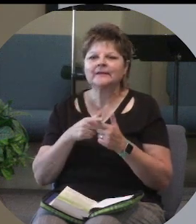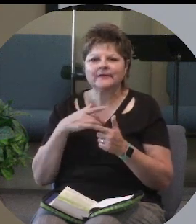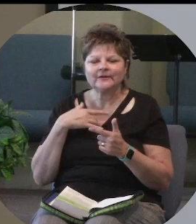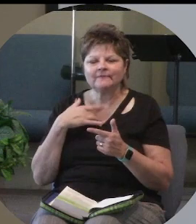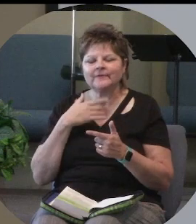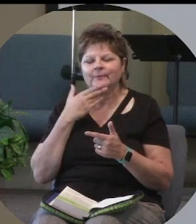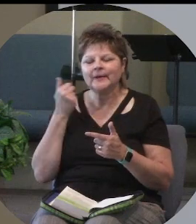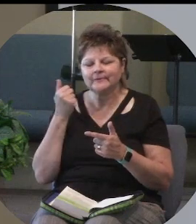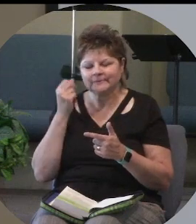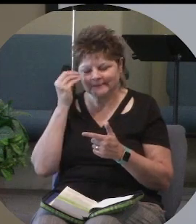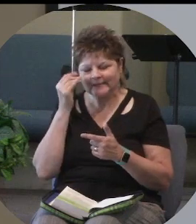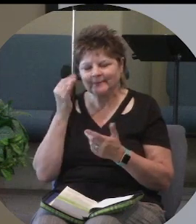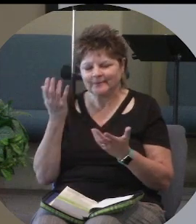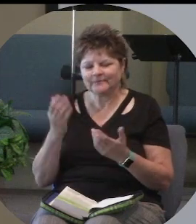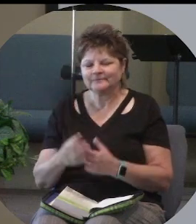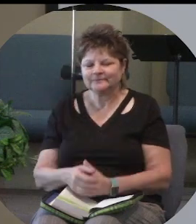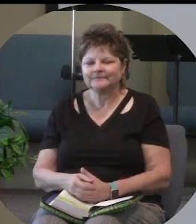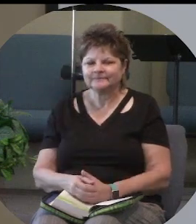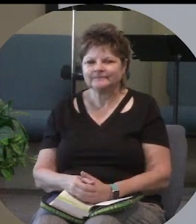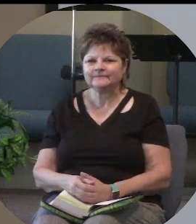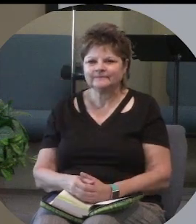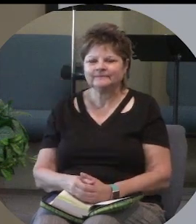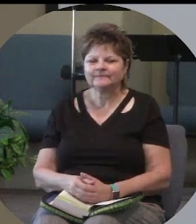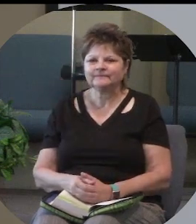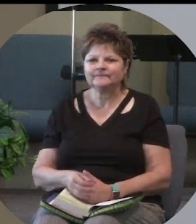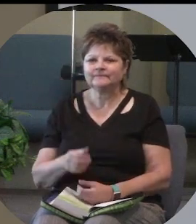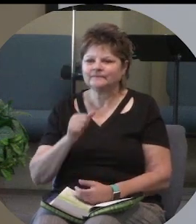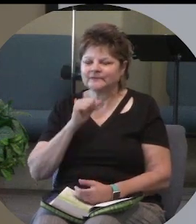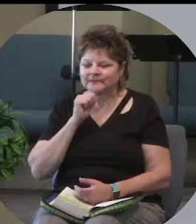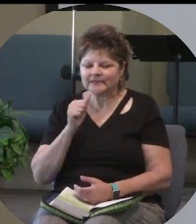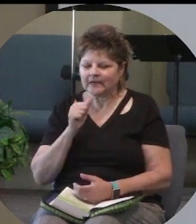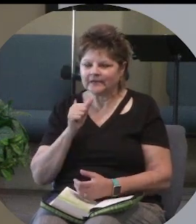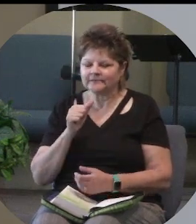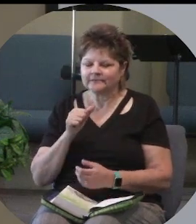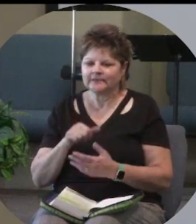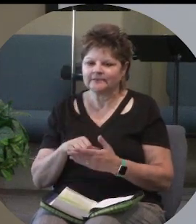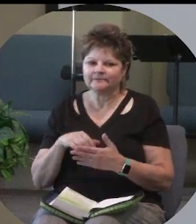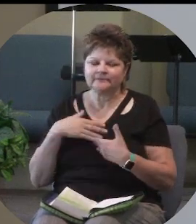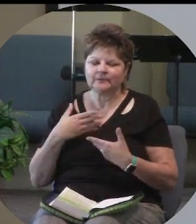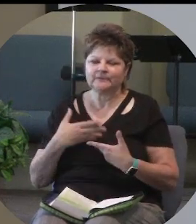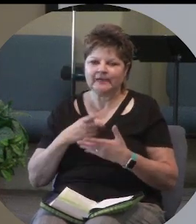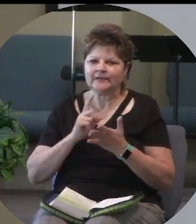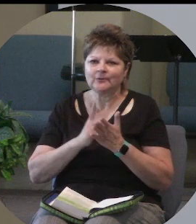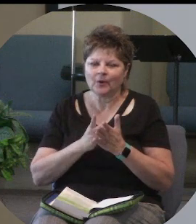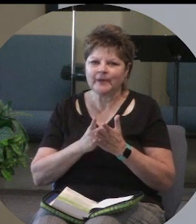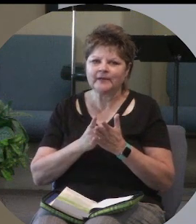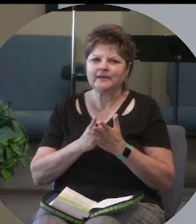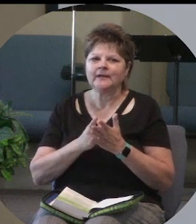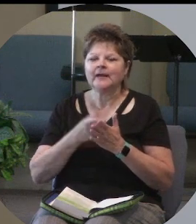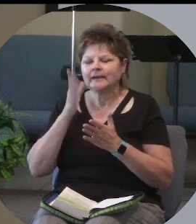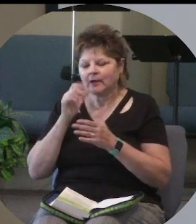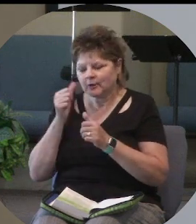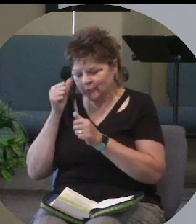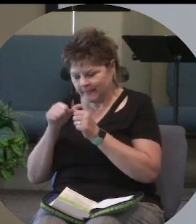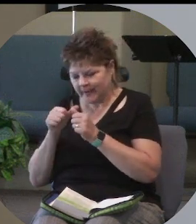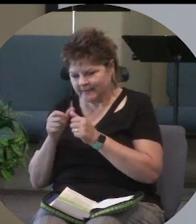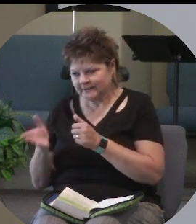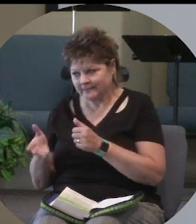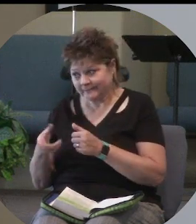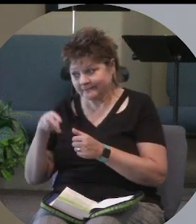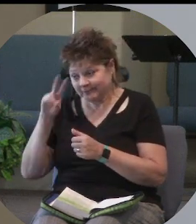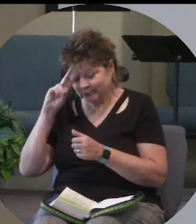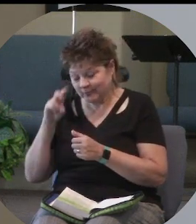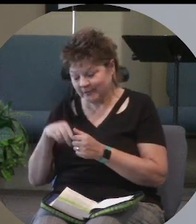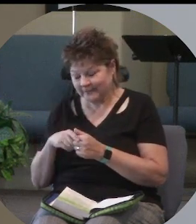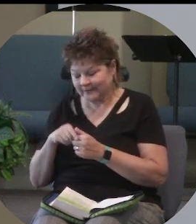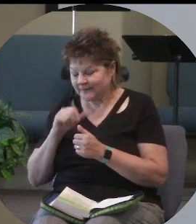let's think about it. Let's not overreact in the moment. And God reminds him, okay, stupid. That's not